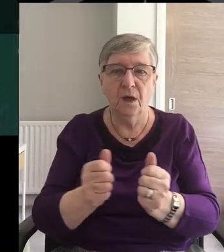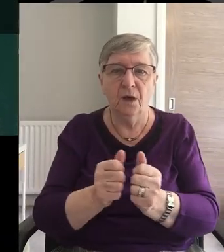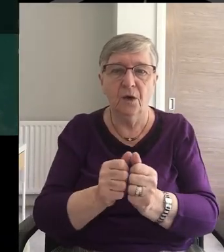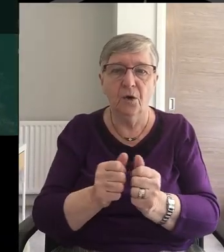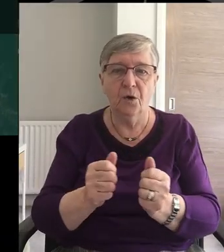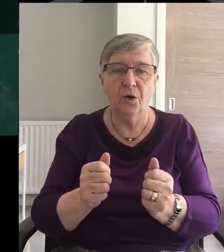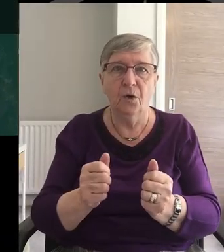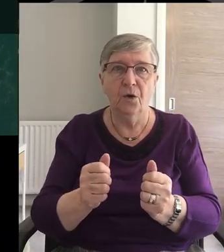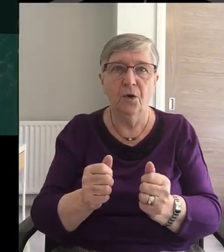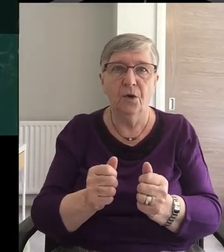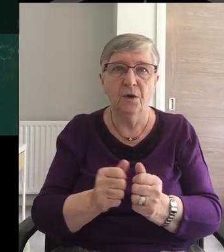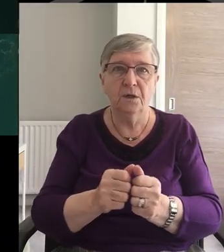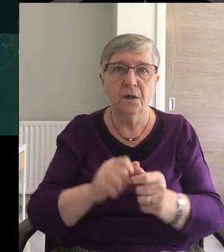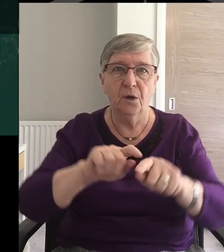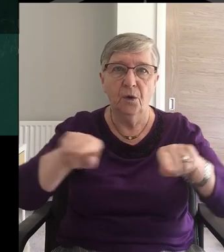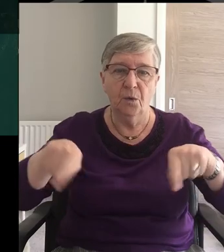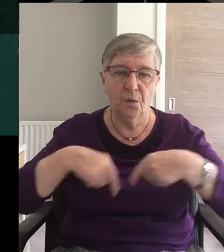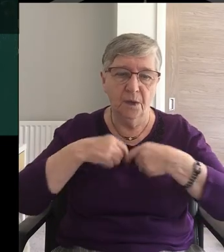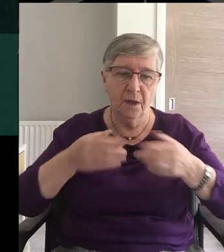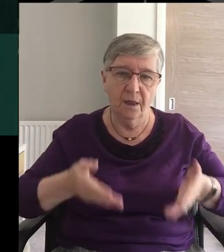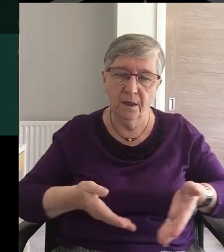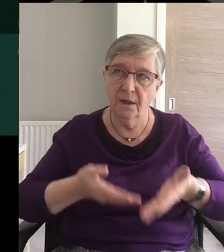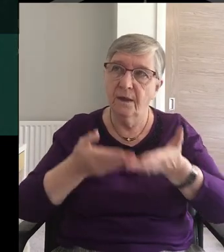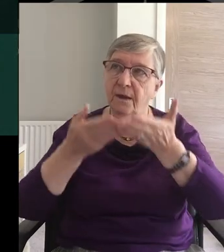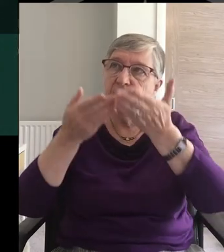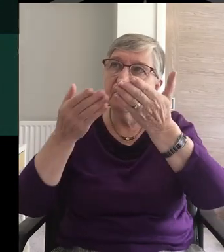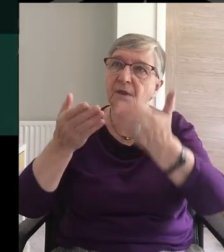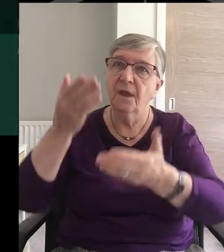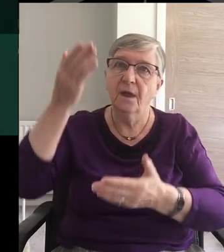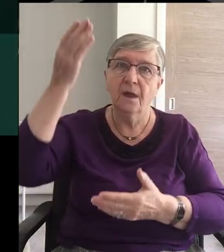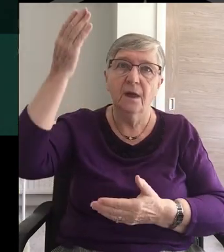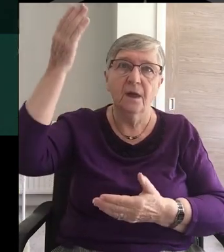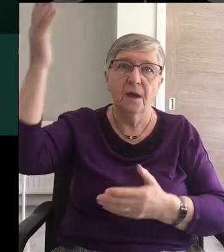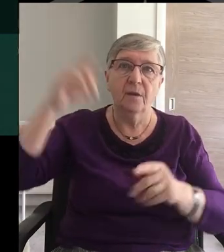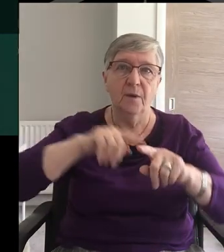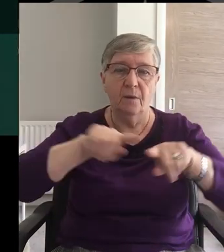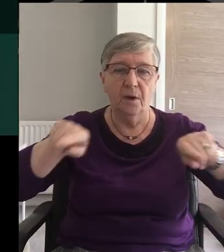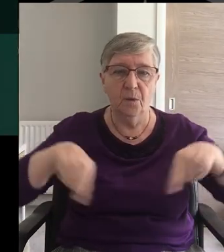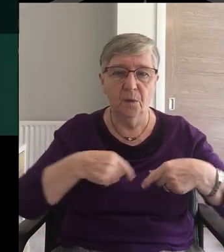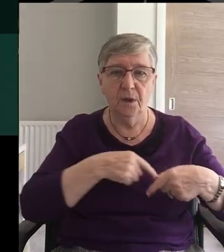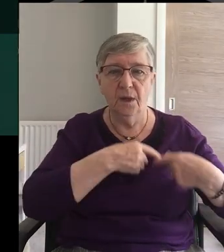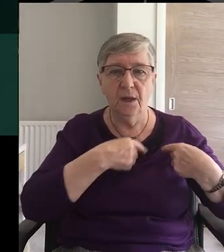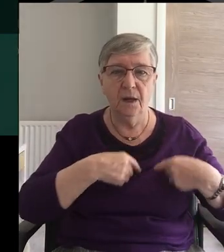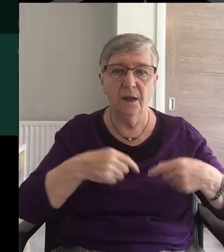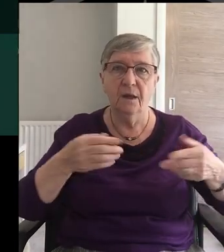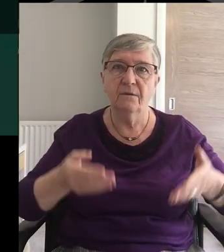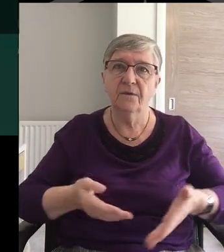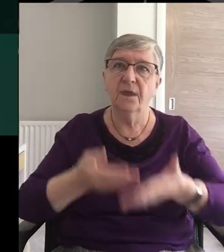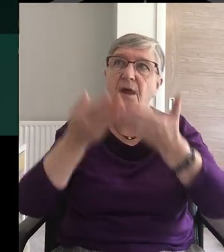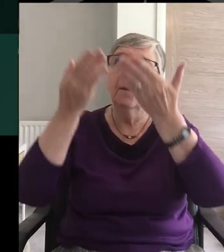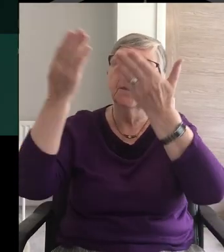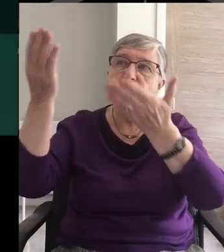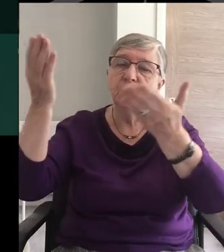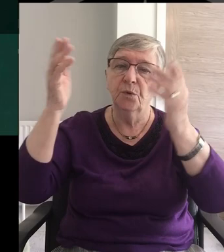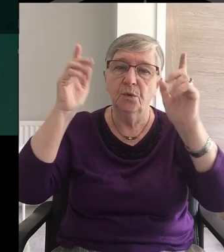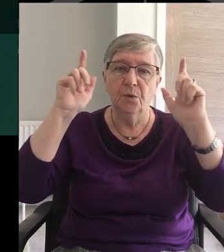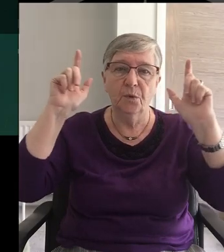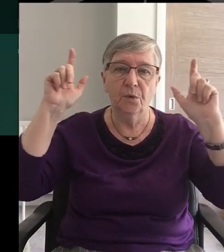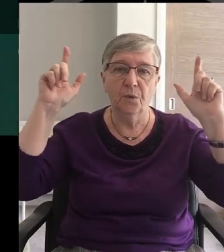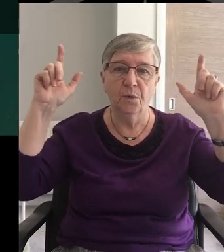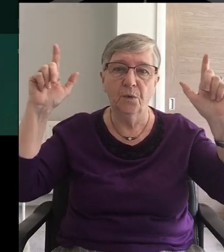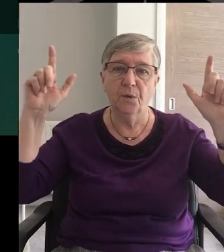accord We lift them all to lift them all to